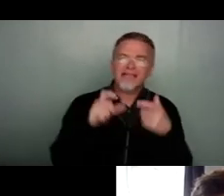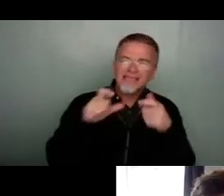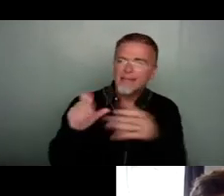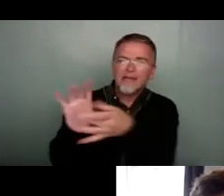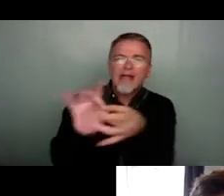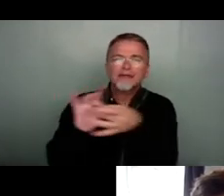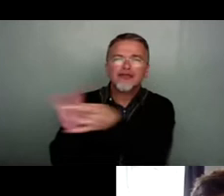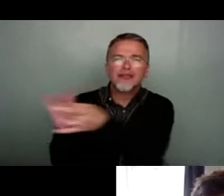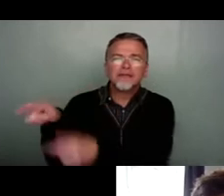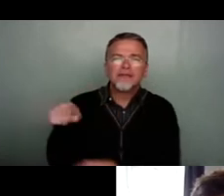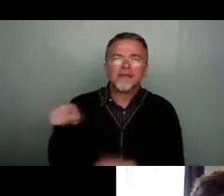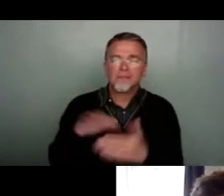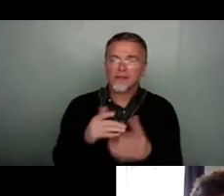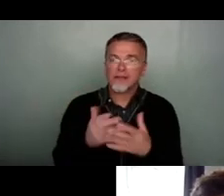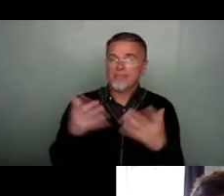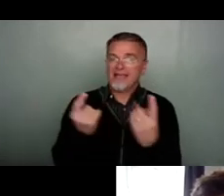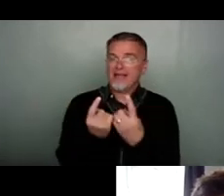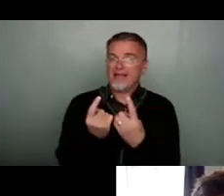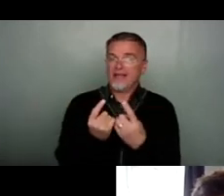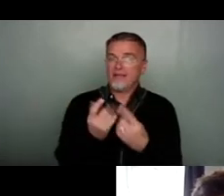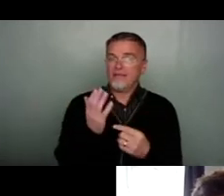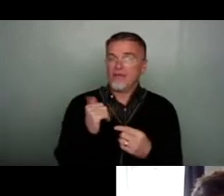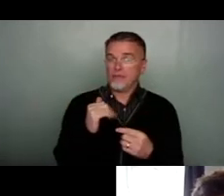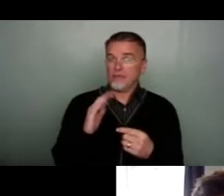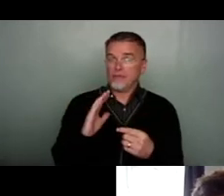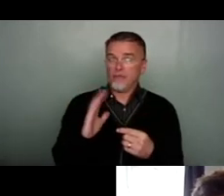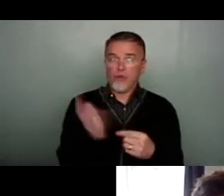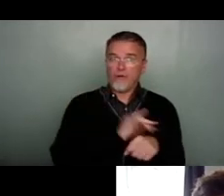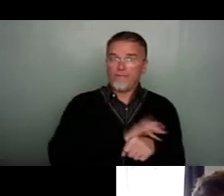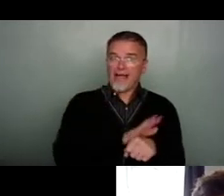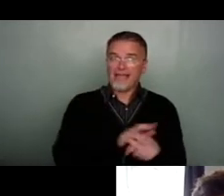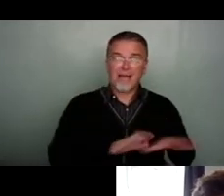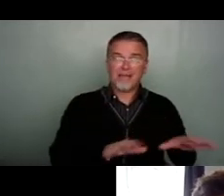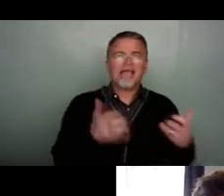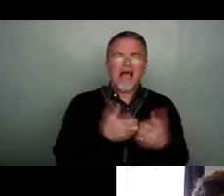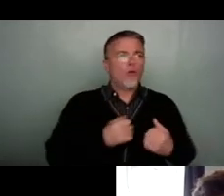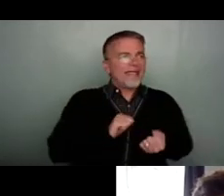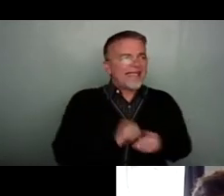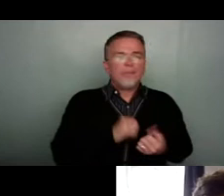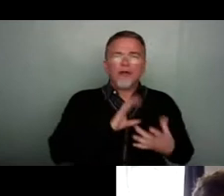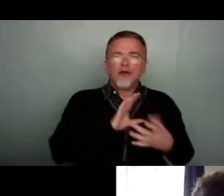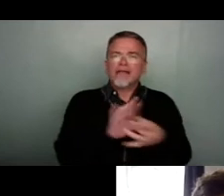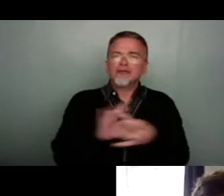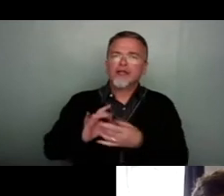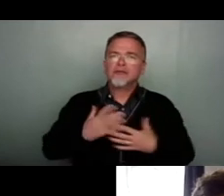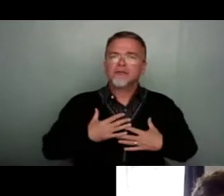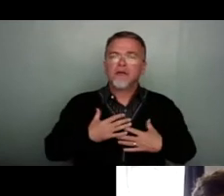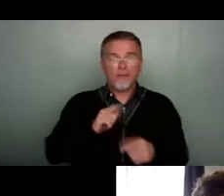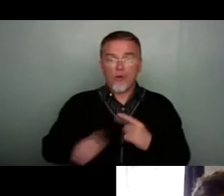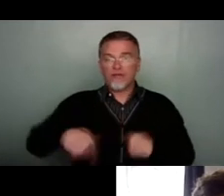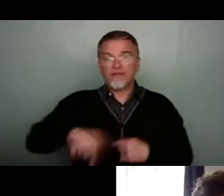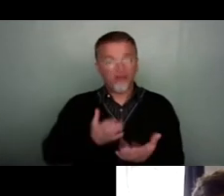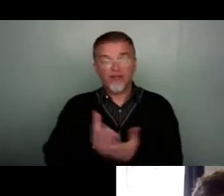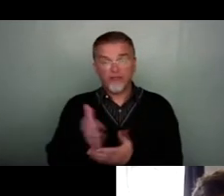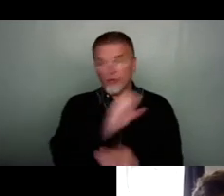connected. Because a big thing throughout this pandemic is how do we stay connected. And for most of us, it has been through